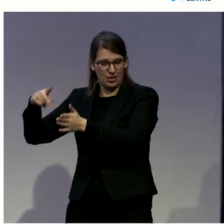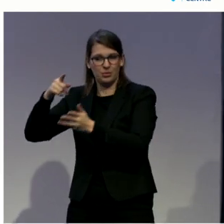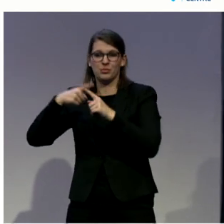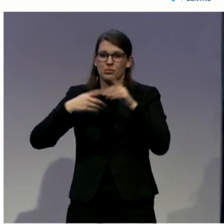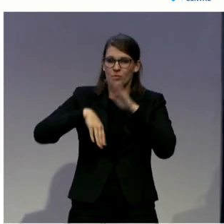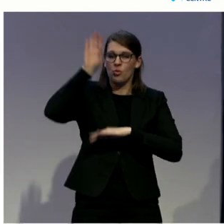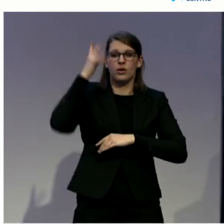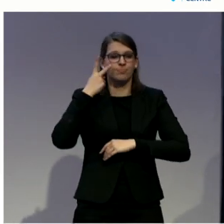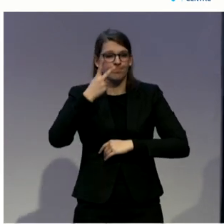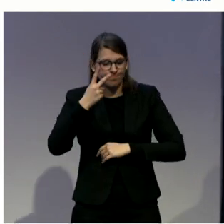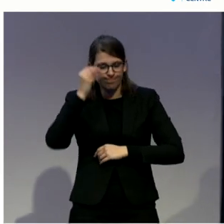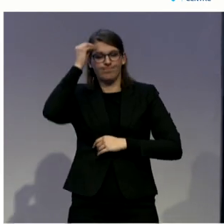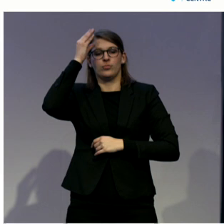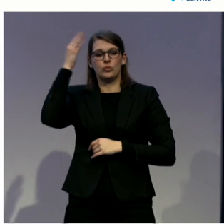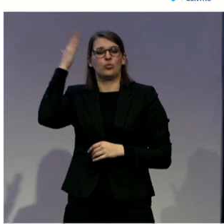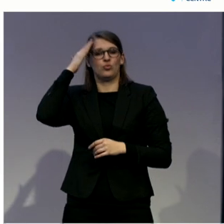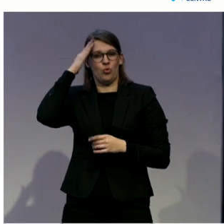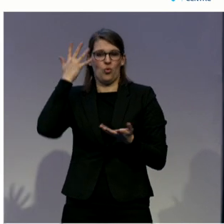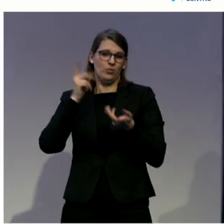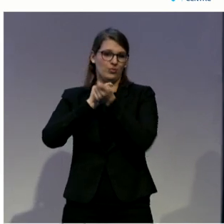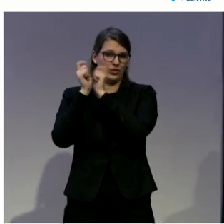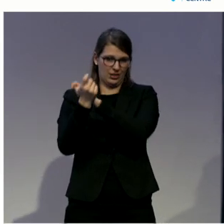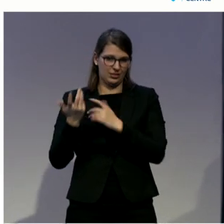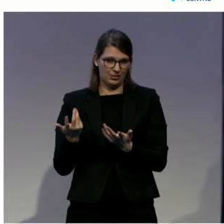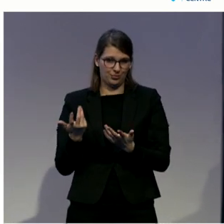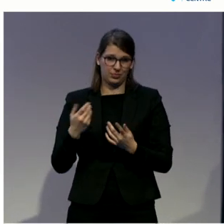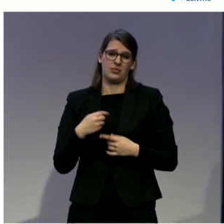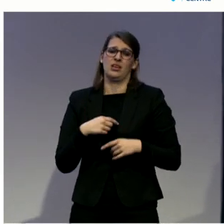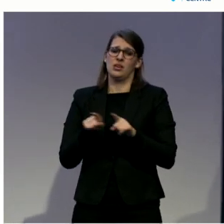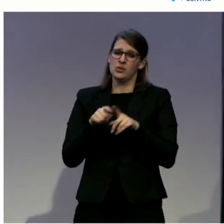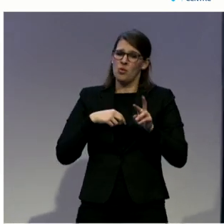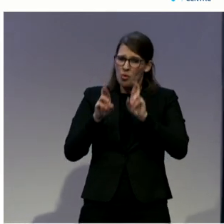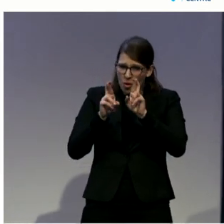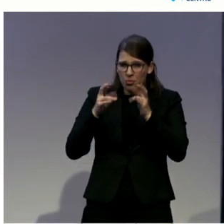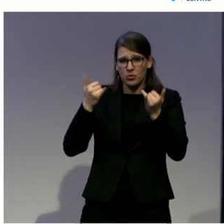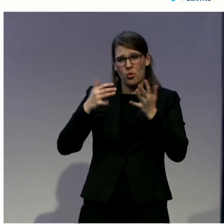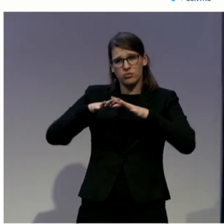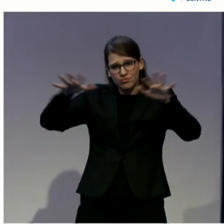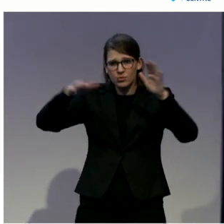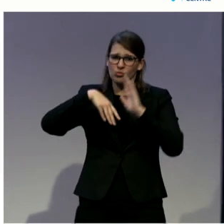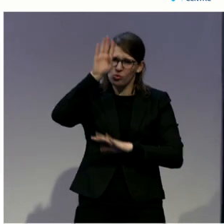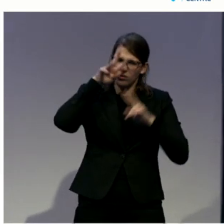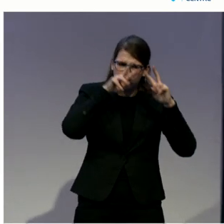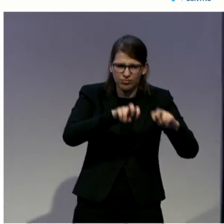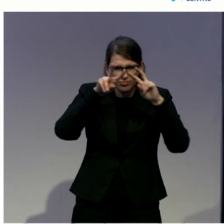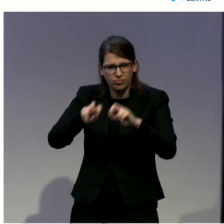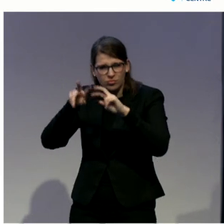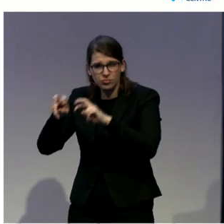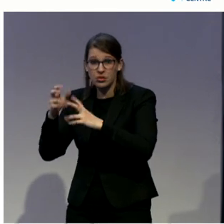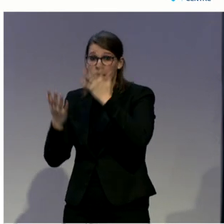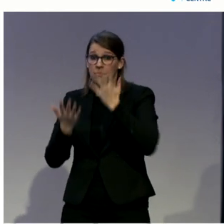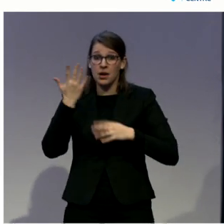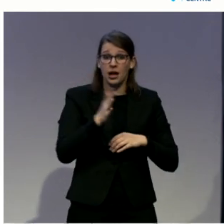aspects of the report. And again, if any of you either individually or your associations are